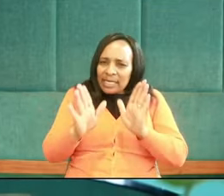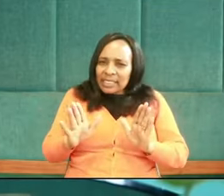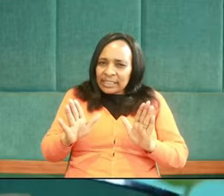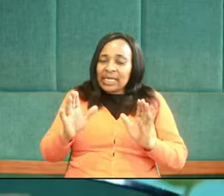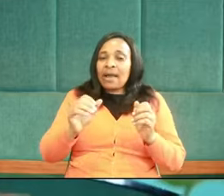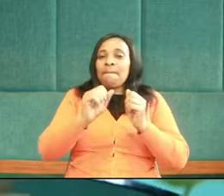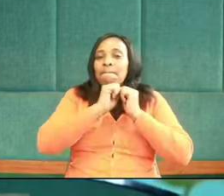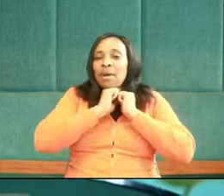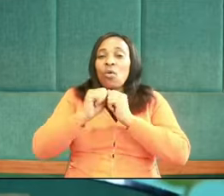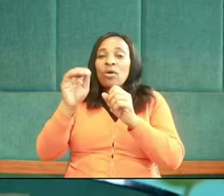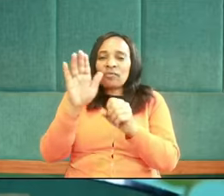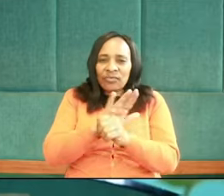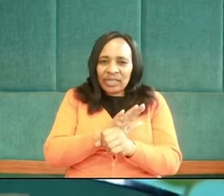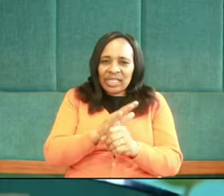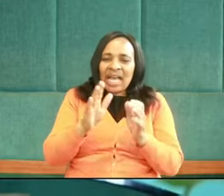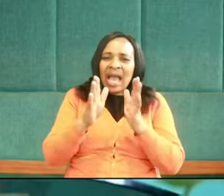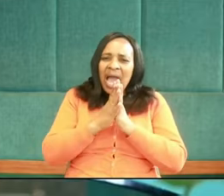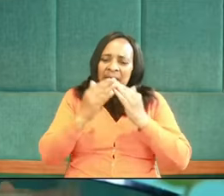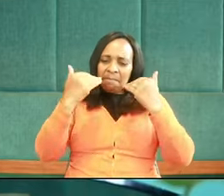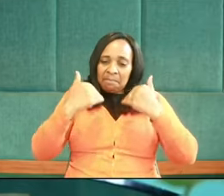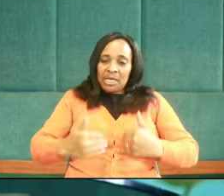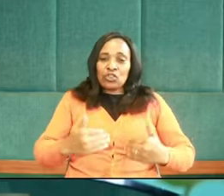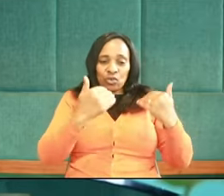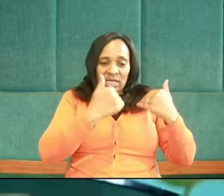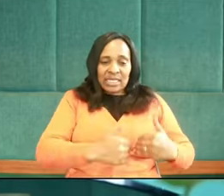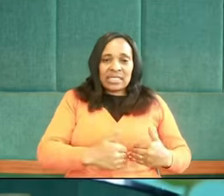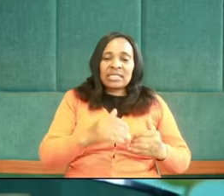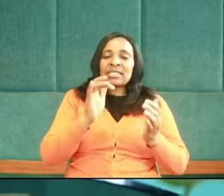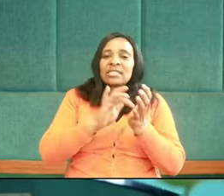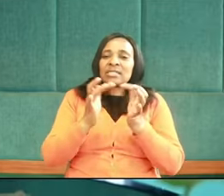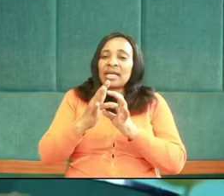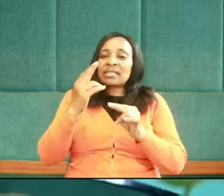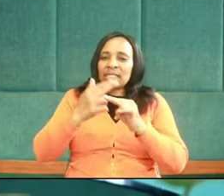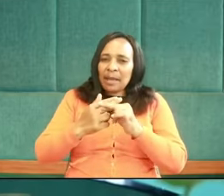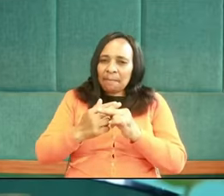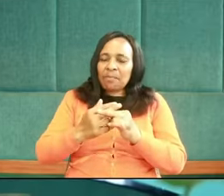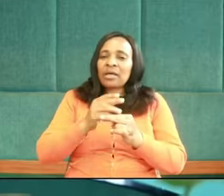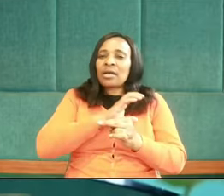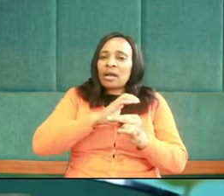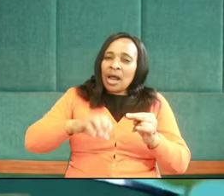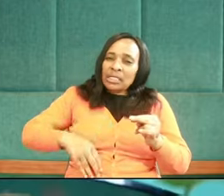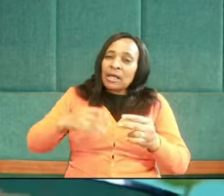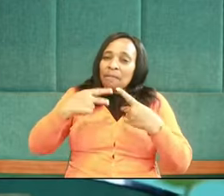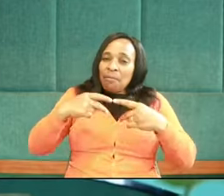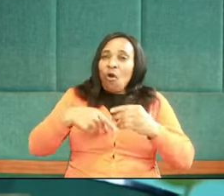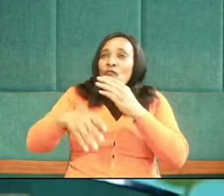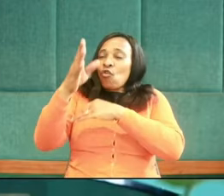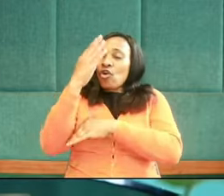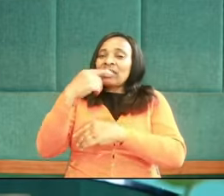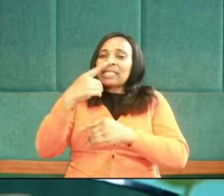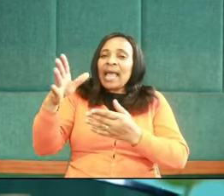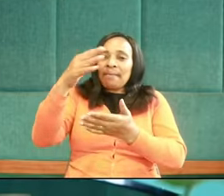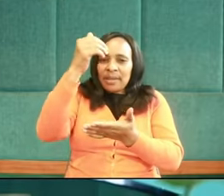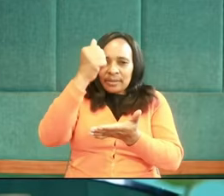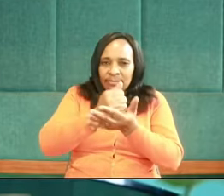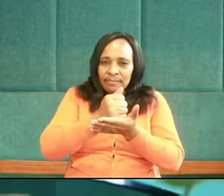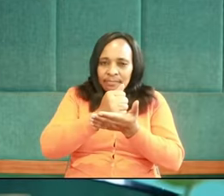powerfully, and personally in the name of Jesus Christ and the people of God say amen.